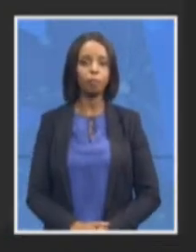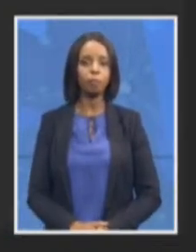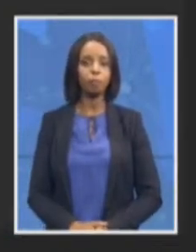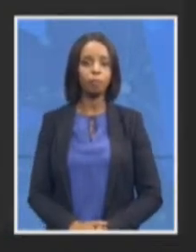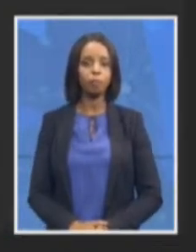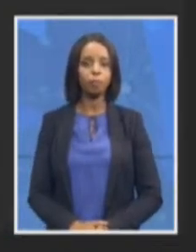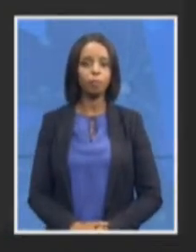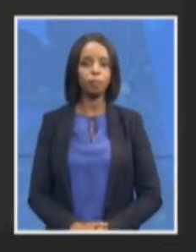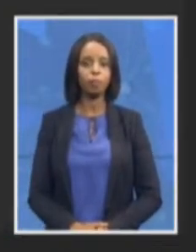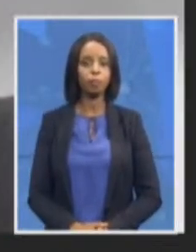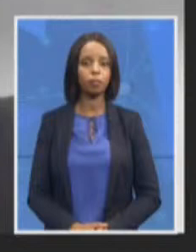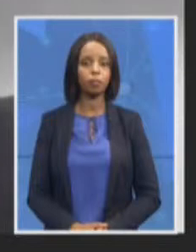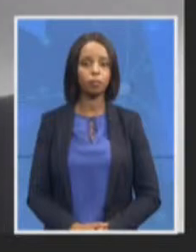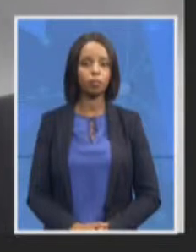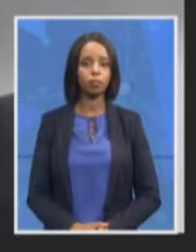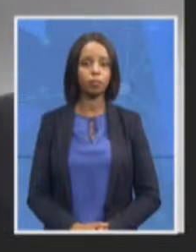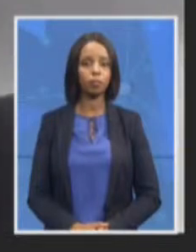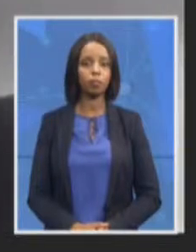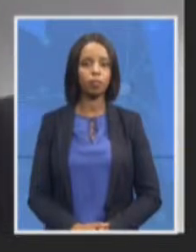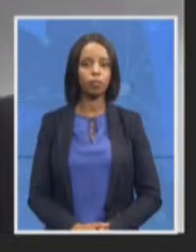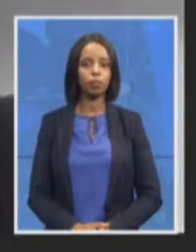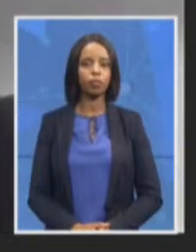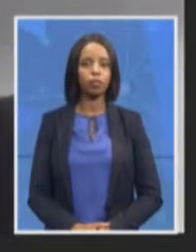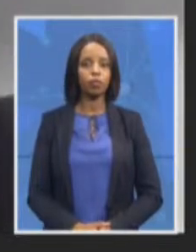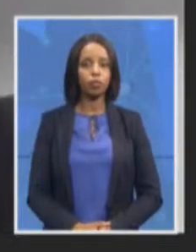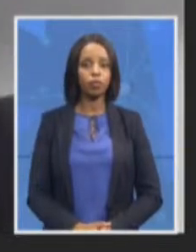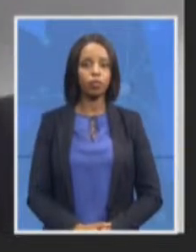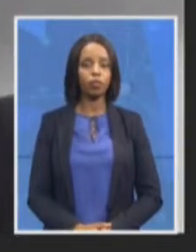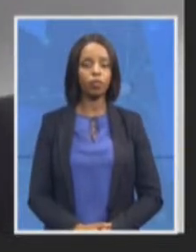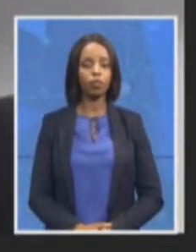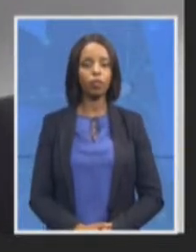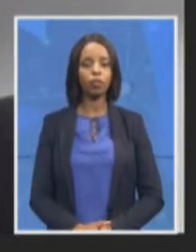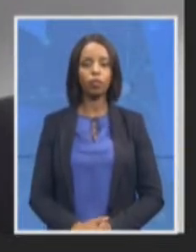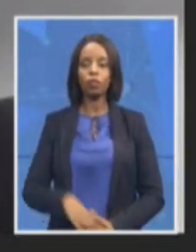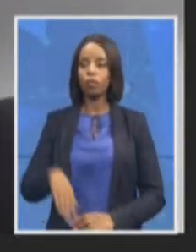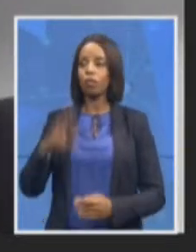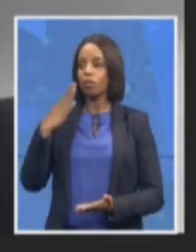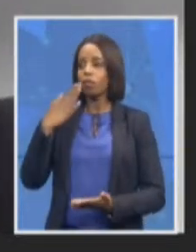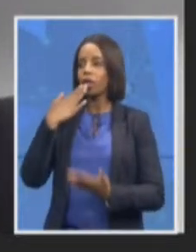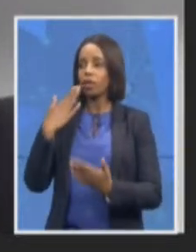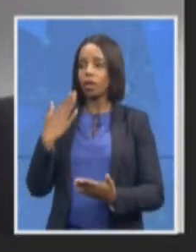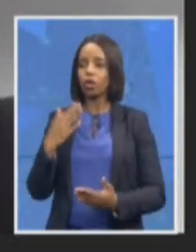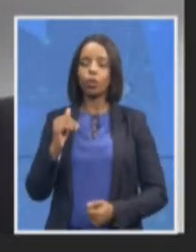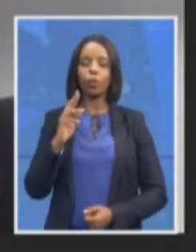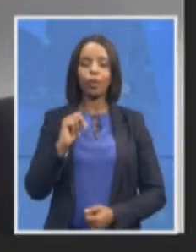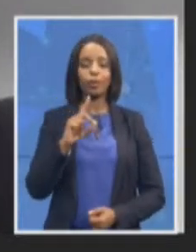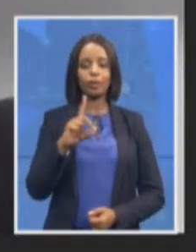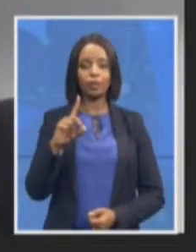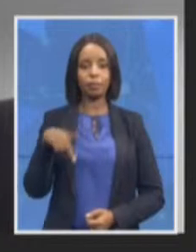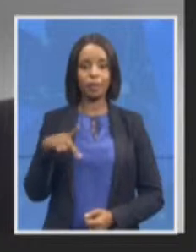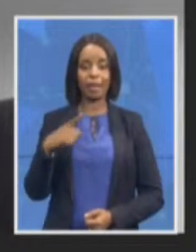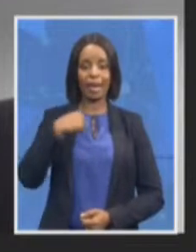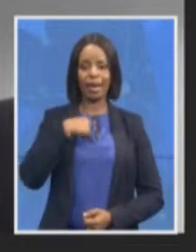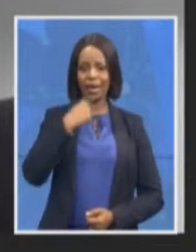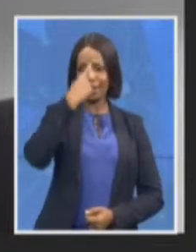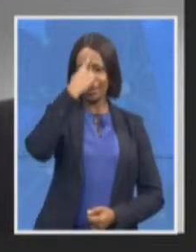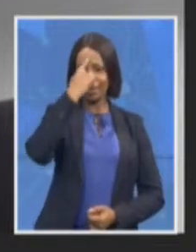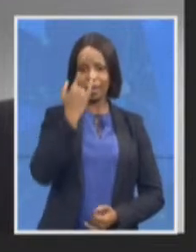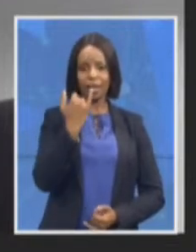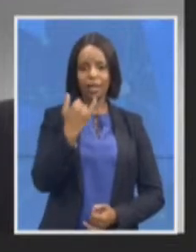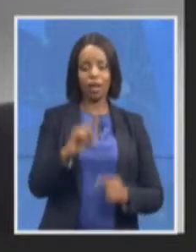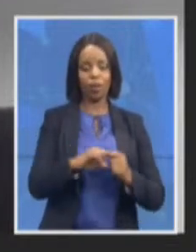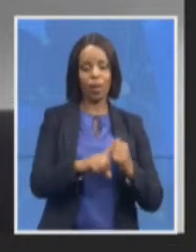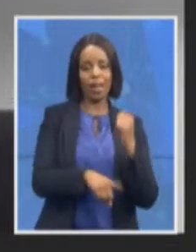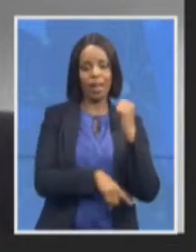you NDPP I think we're getting close to our last rounds so I will